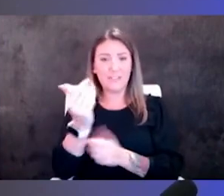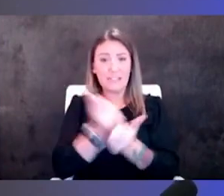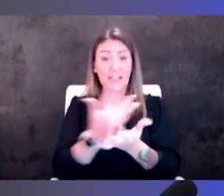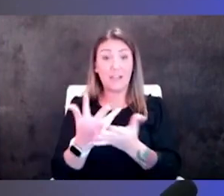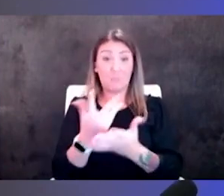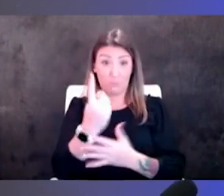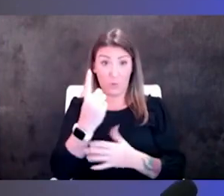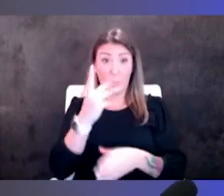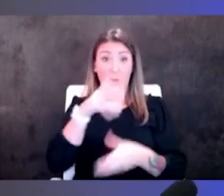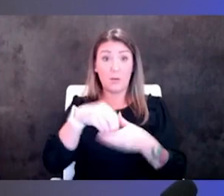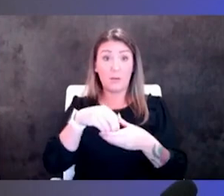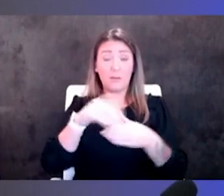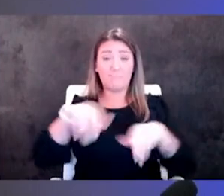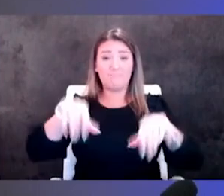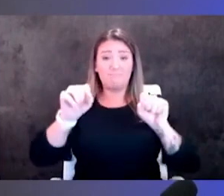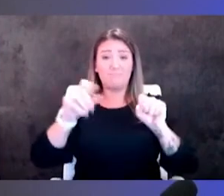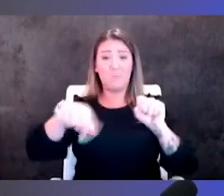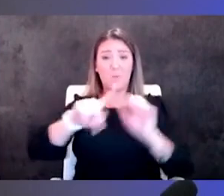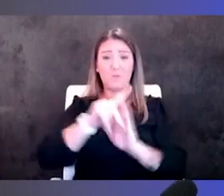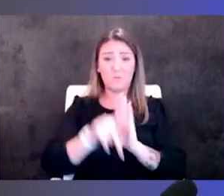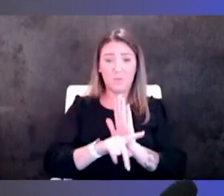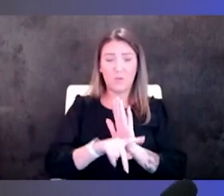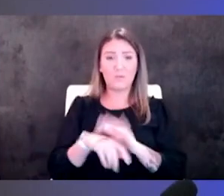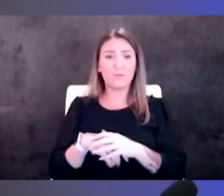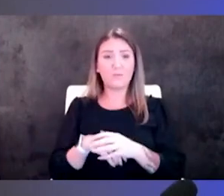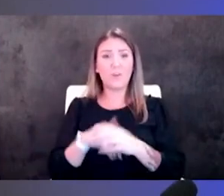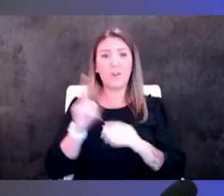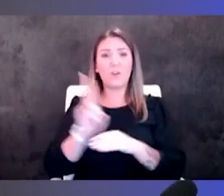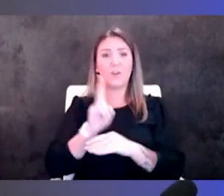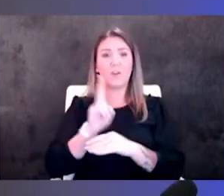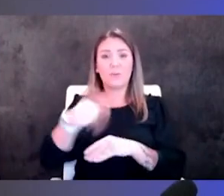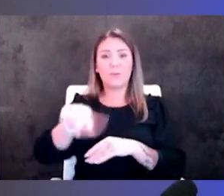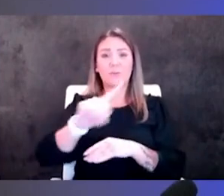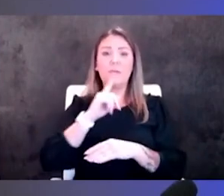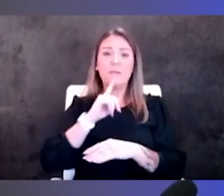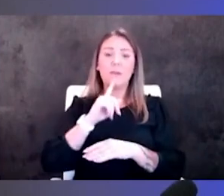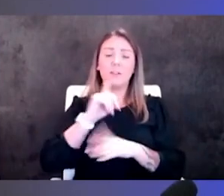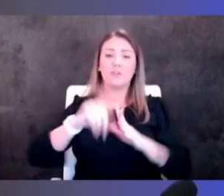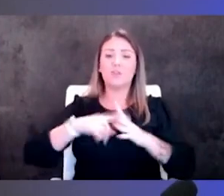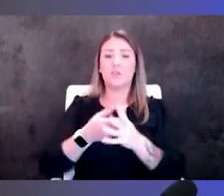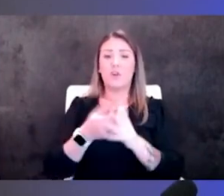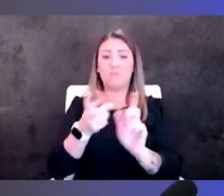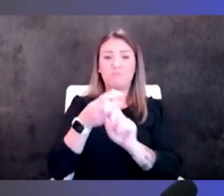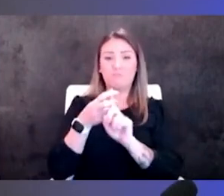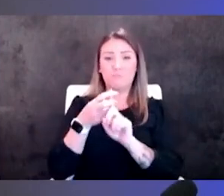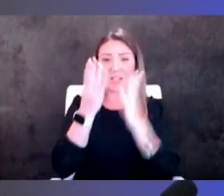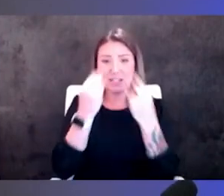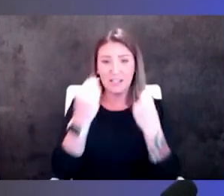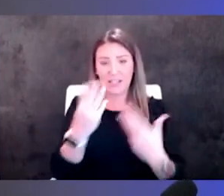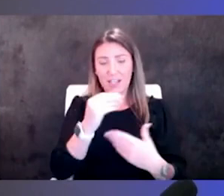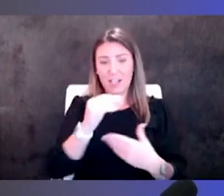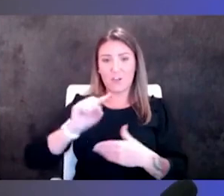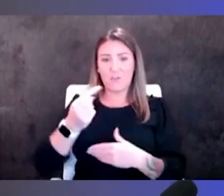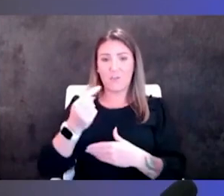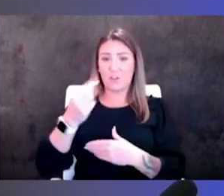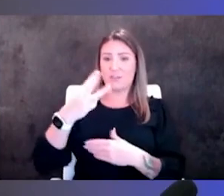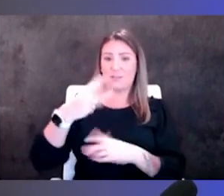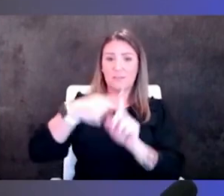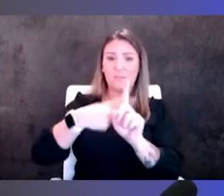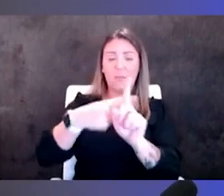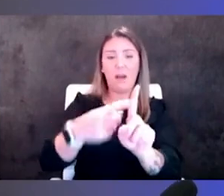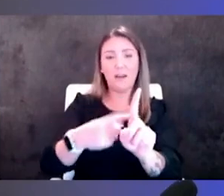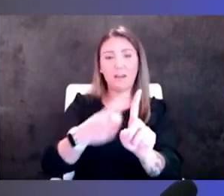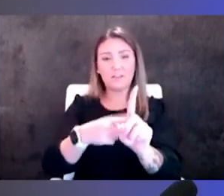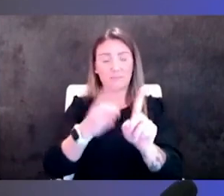adopted those protocols using them and we were starting to pull data and and within that first six months we were seeing significant improvement